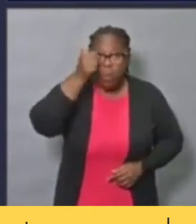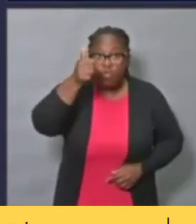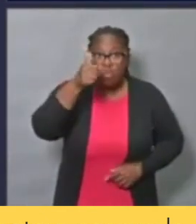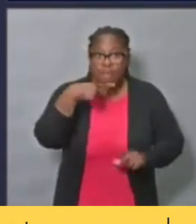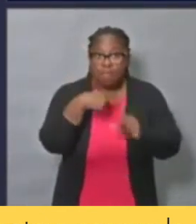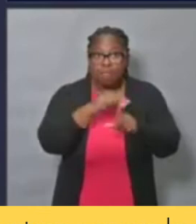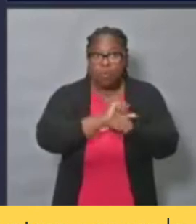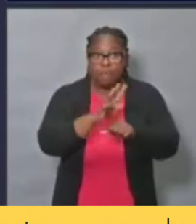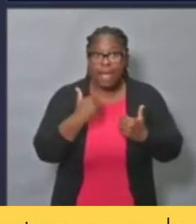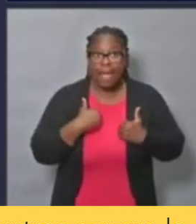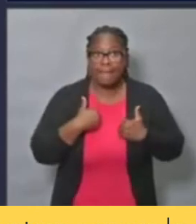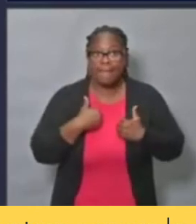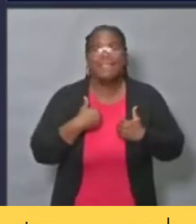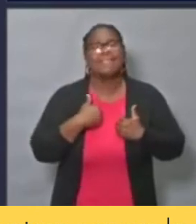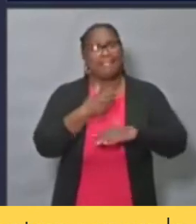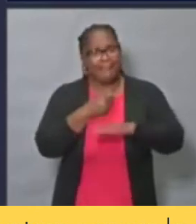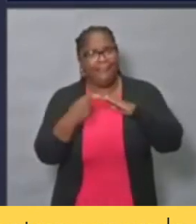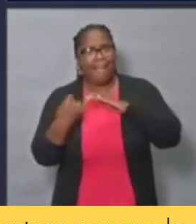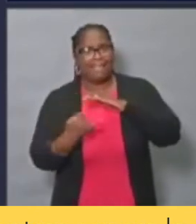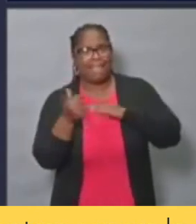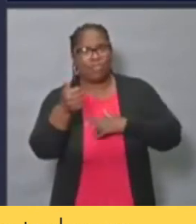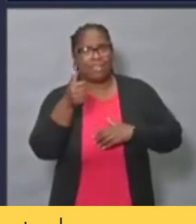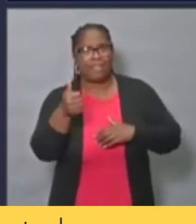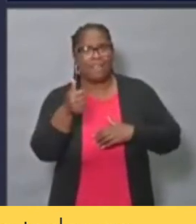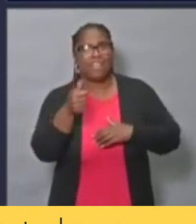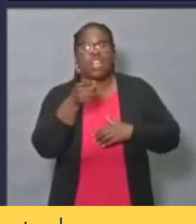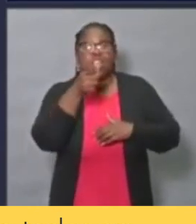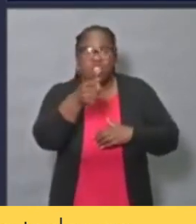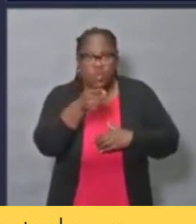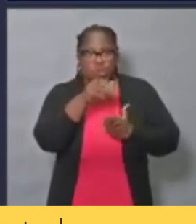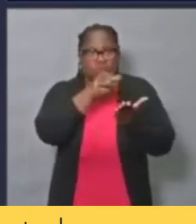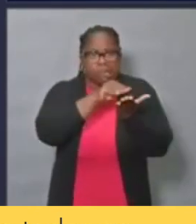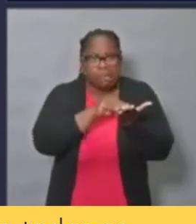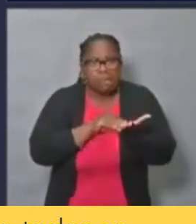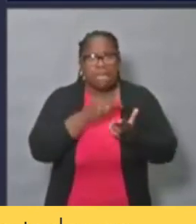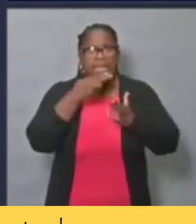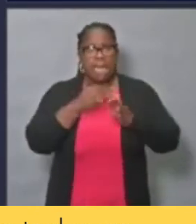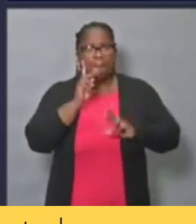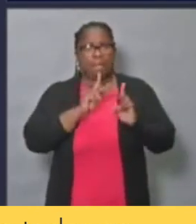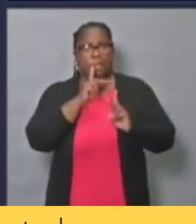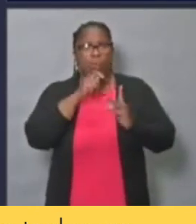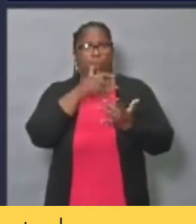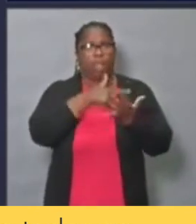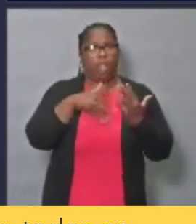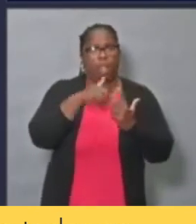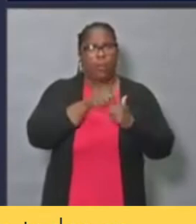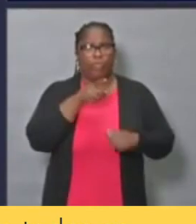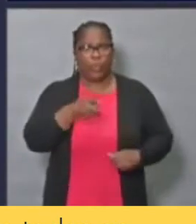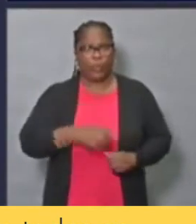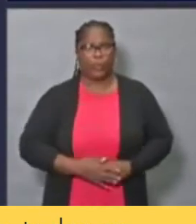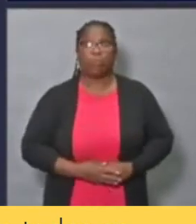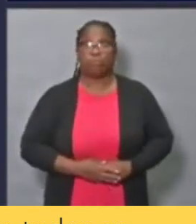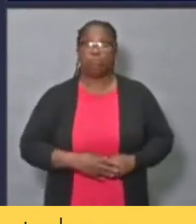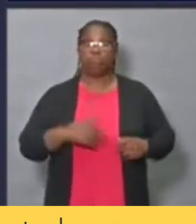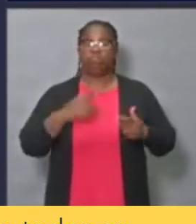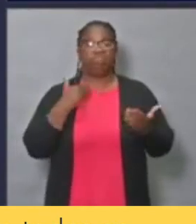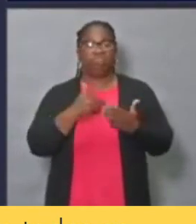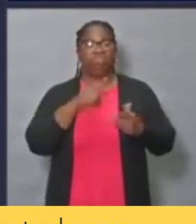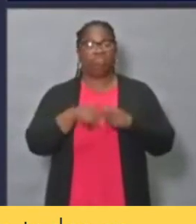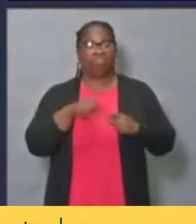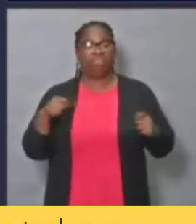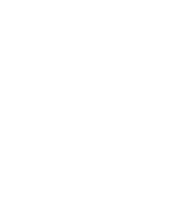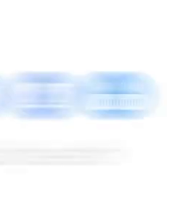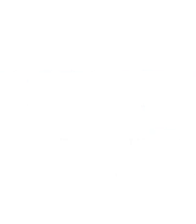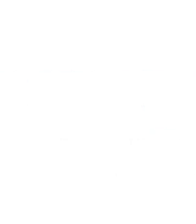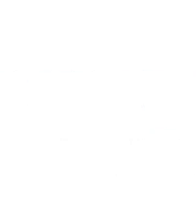you can identify your close contacts while you're waiting for a call. I want to close by expressing my gratitude to everyone across our